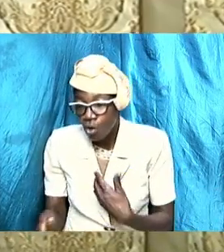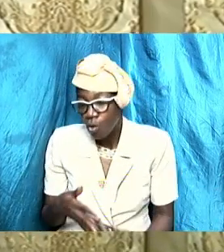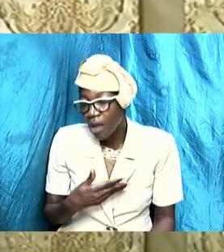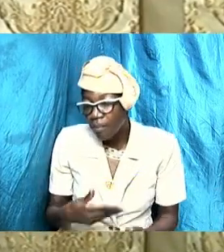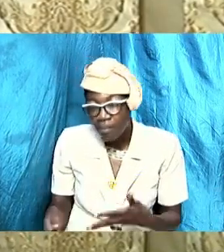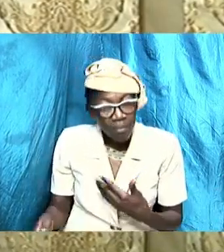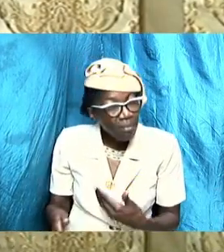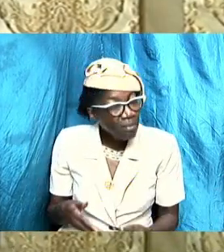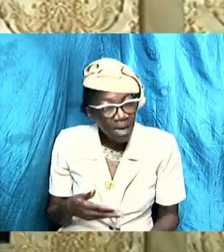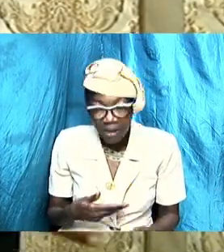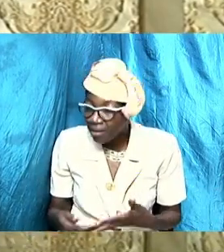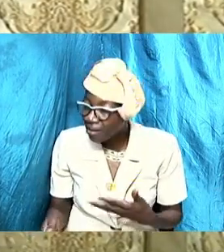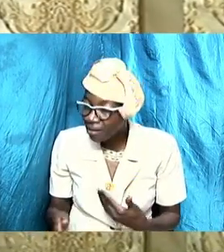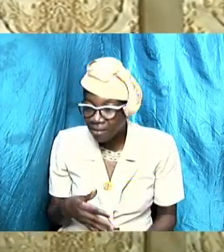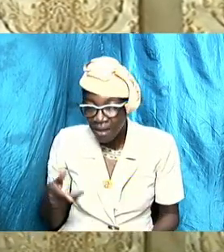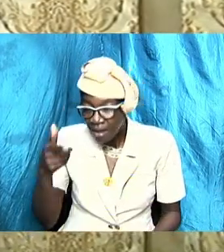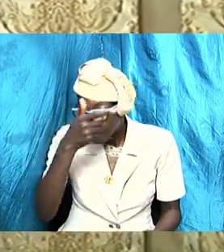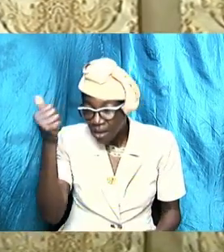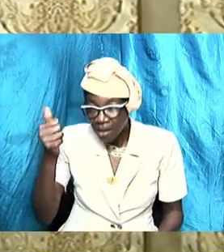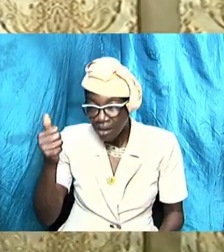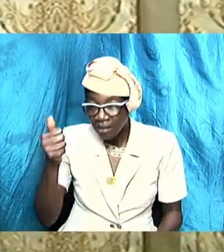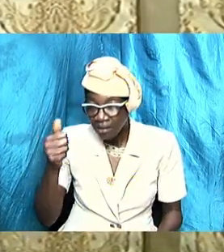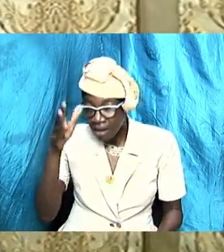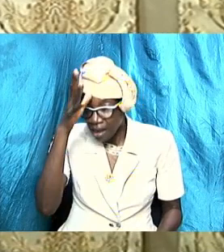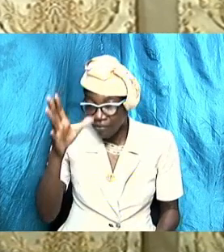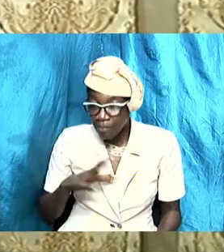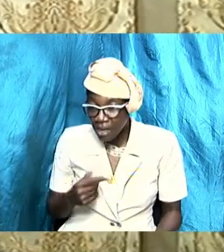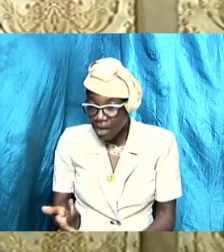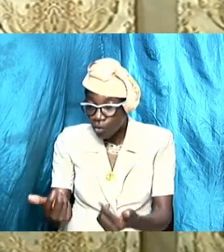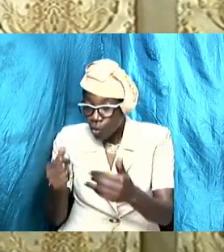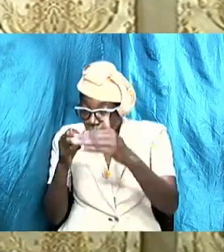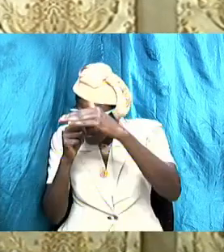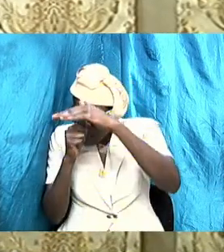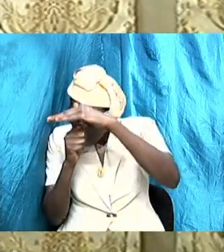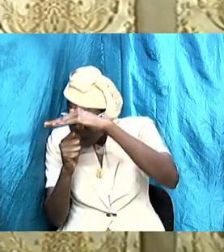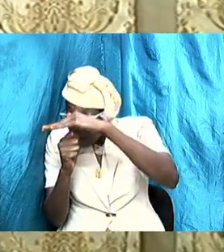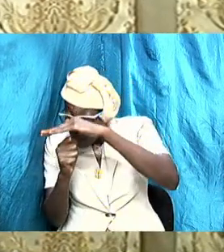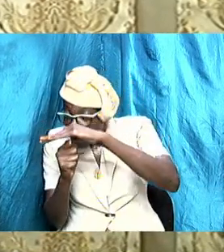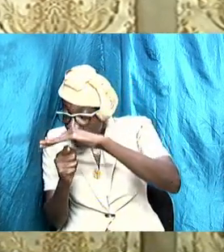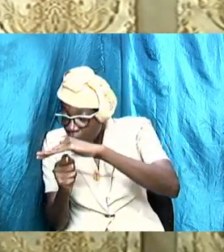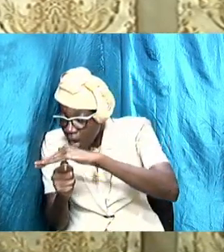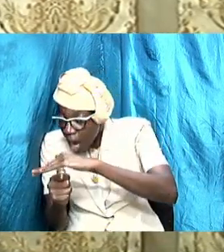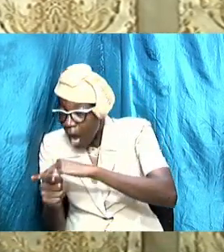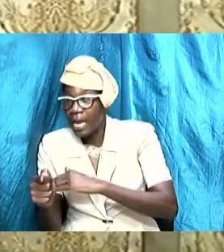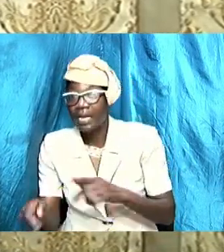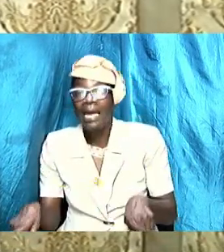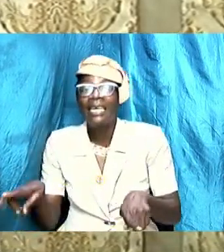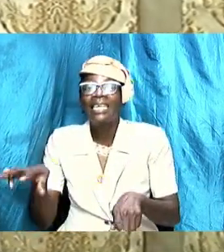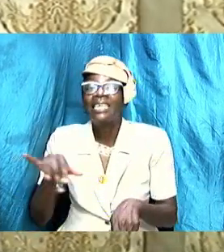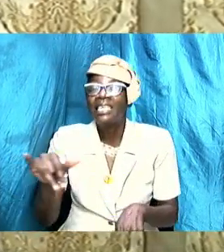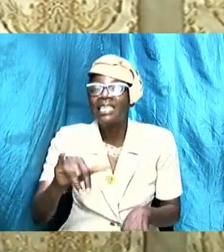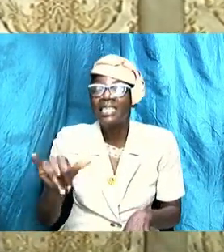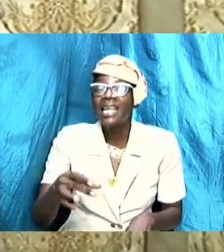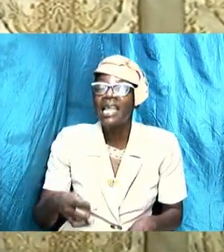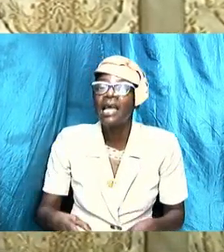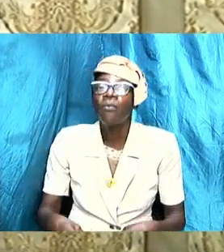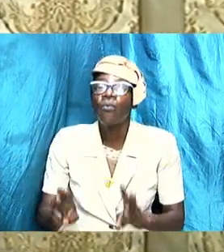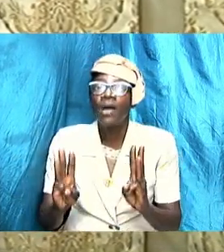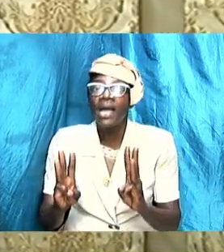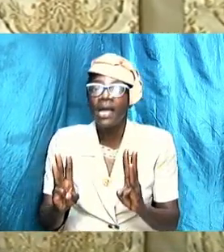these men that had came in unawares it is the same way brothers and sisters even if it was